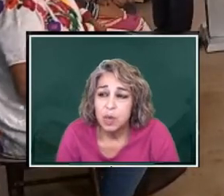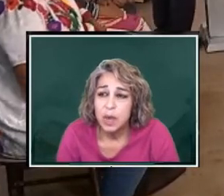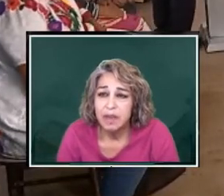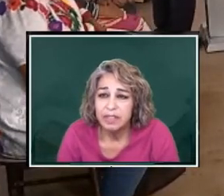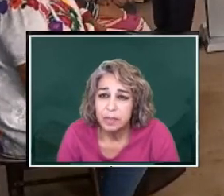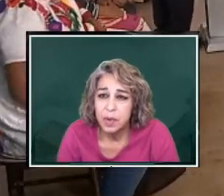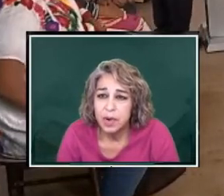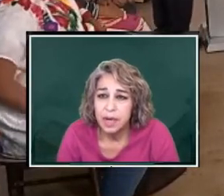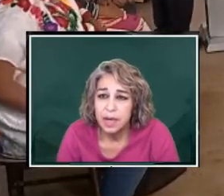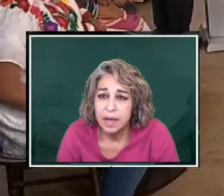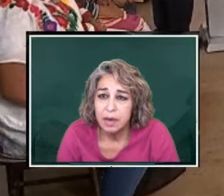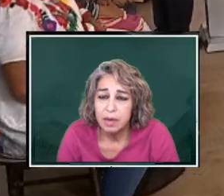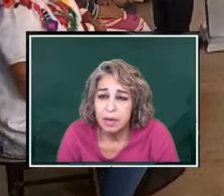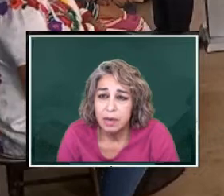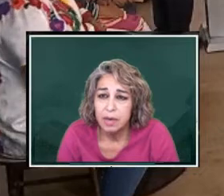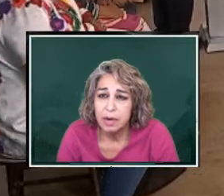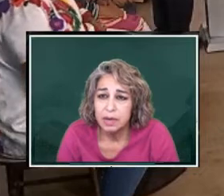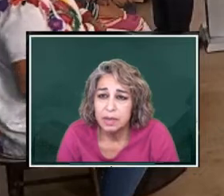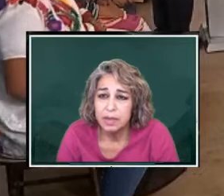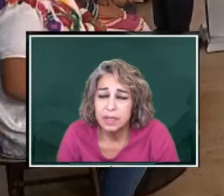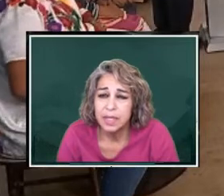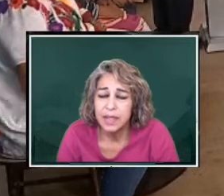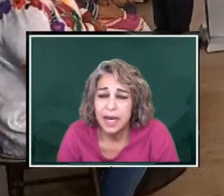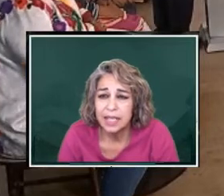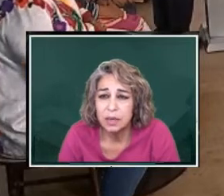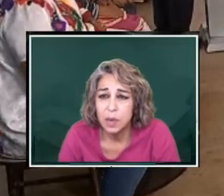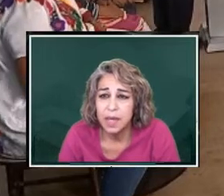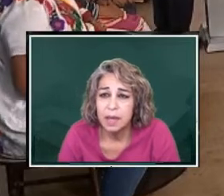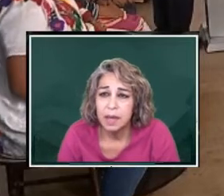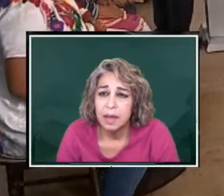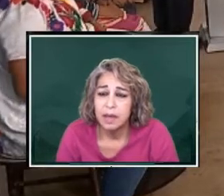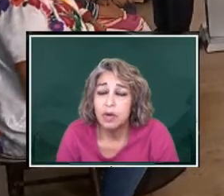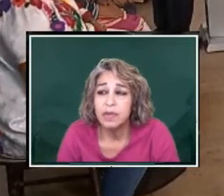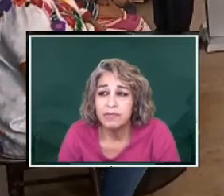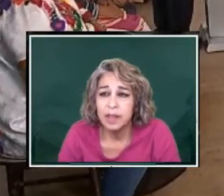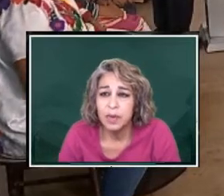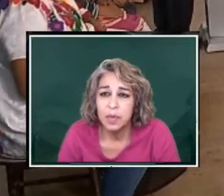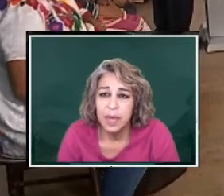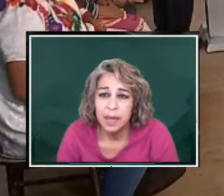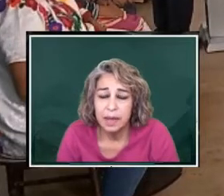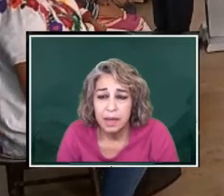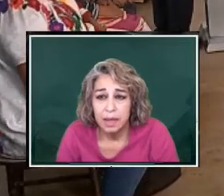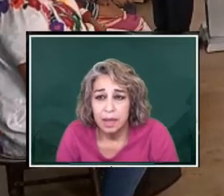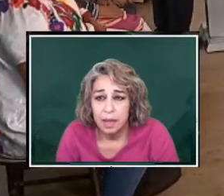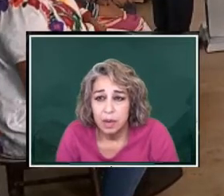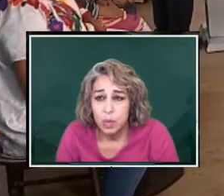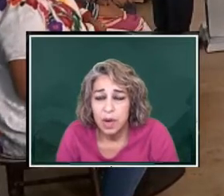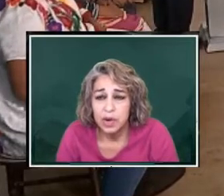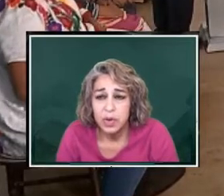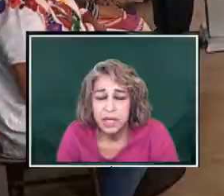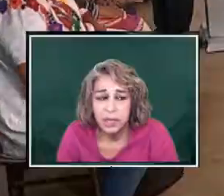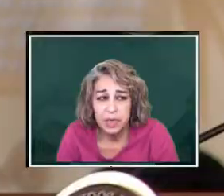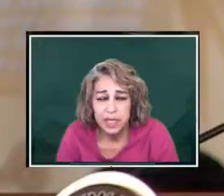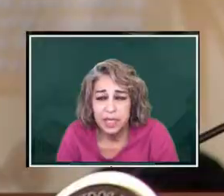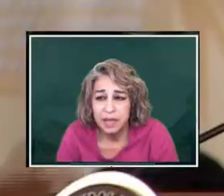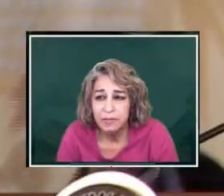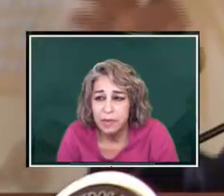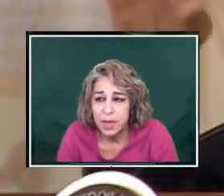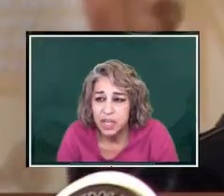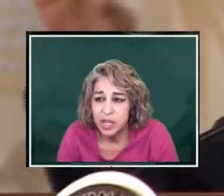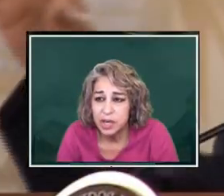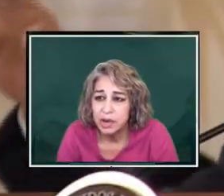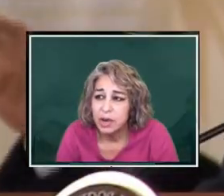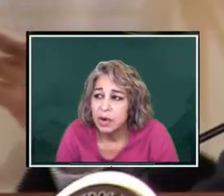we have supported or said that last week or the following week we are going to present